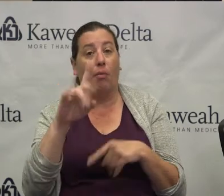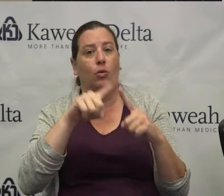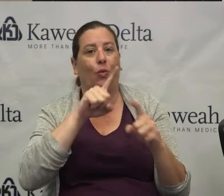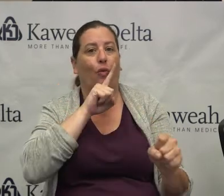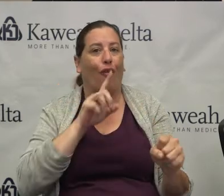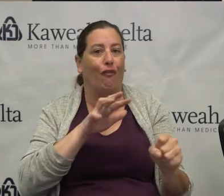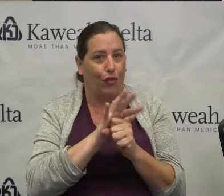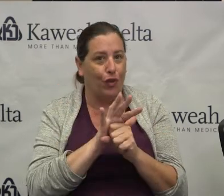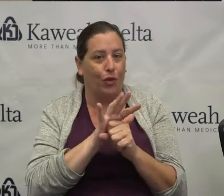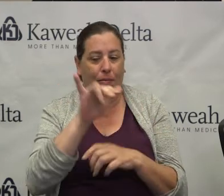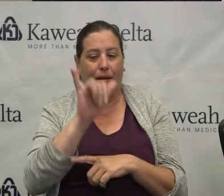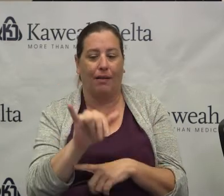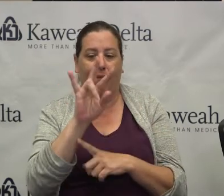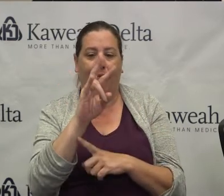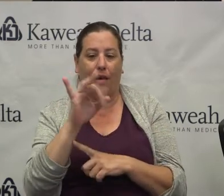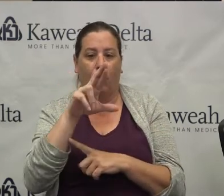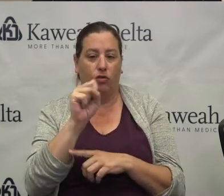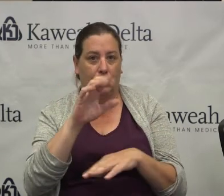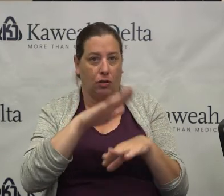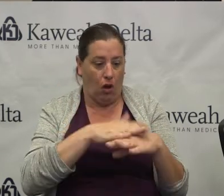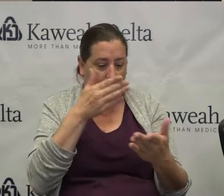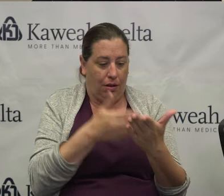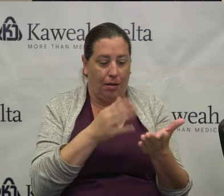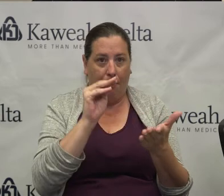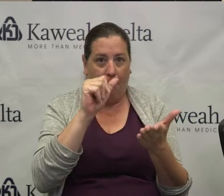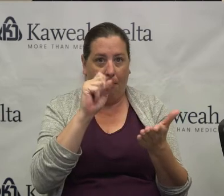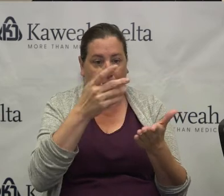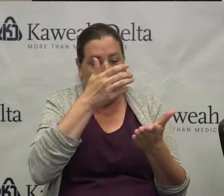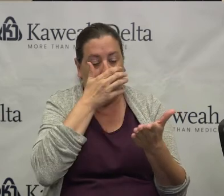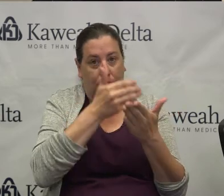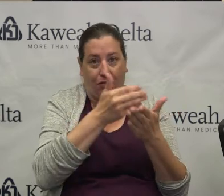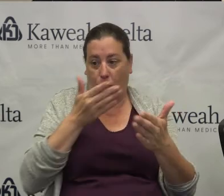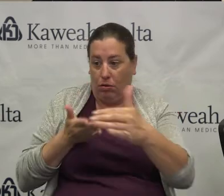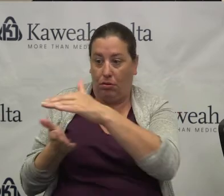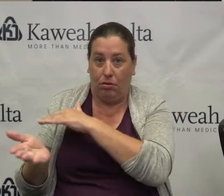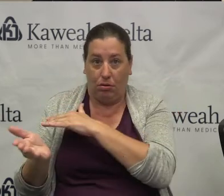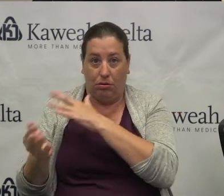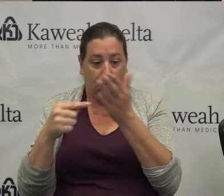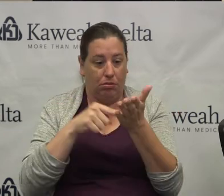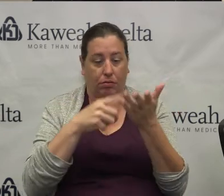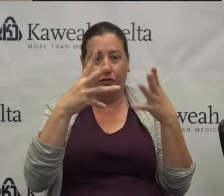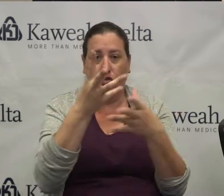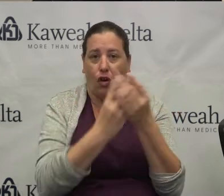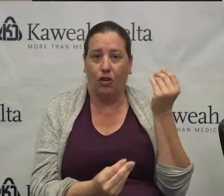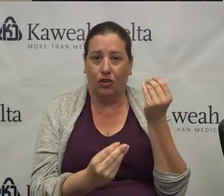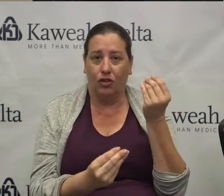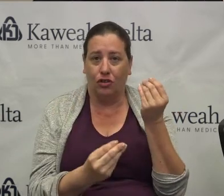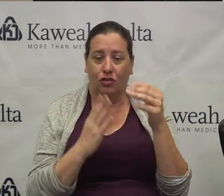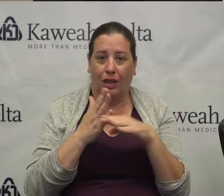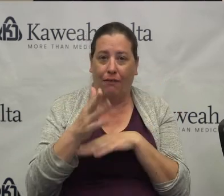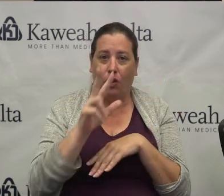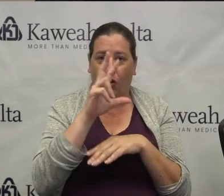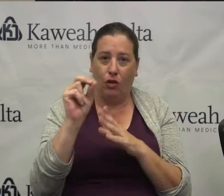that the virus that was present on the mask before they went into the oven was gone after